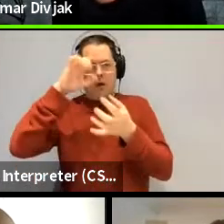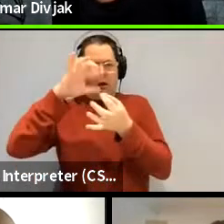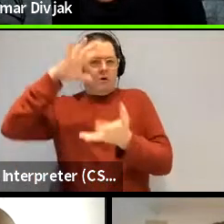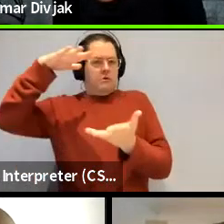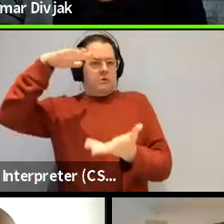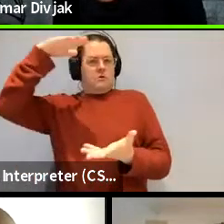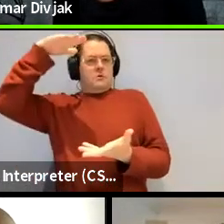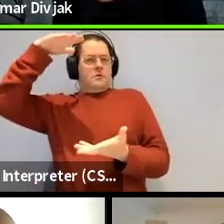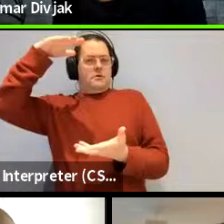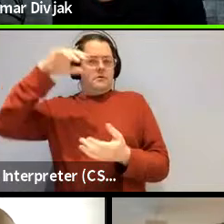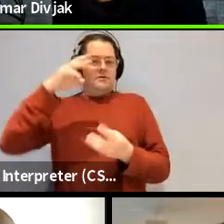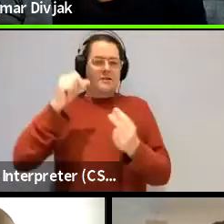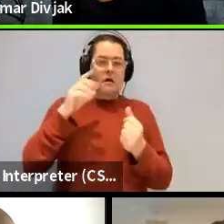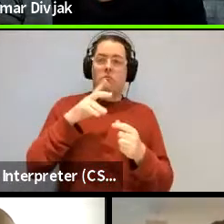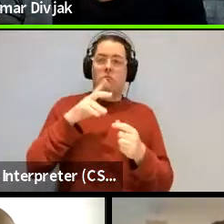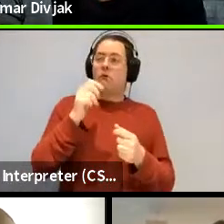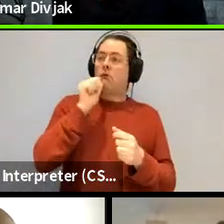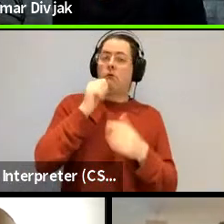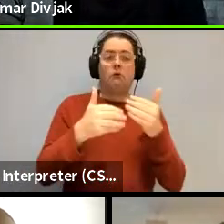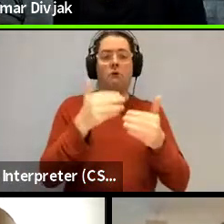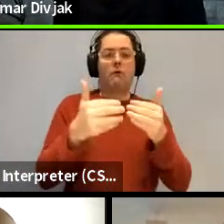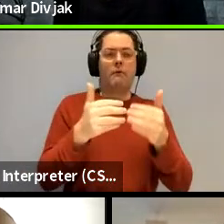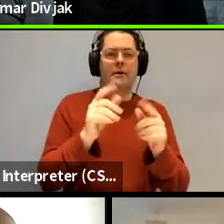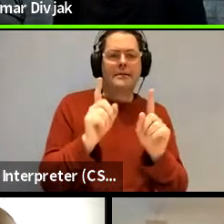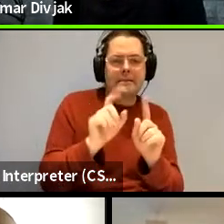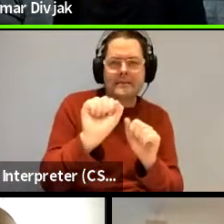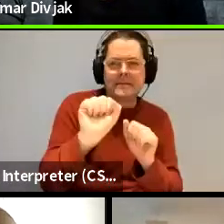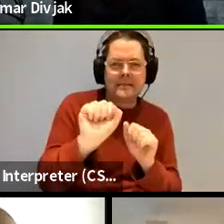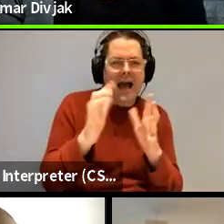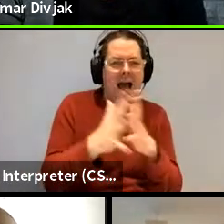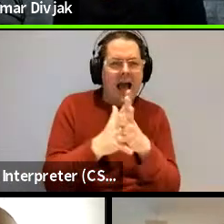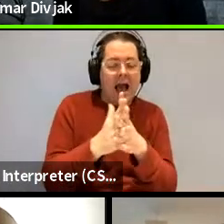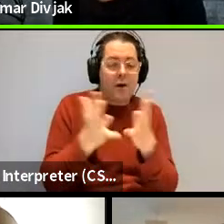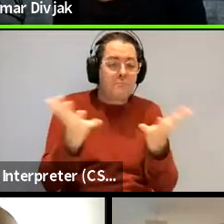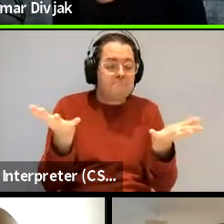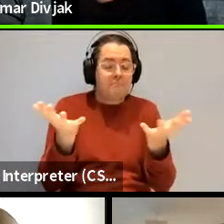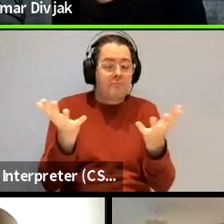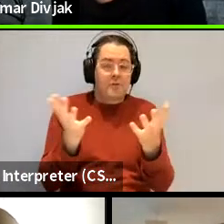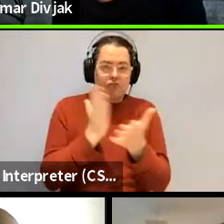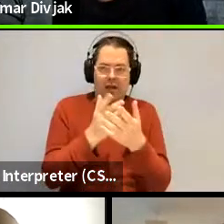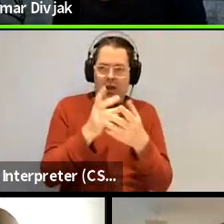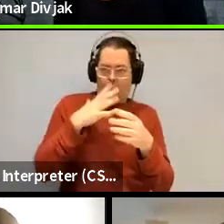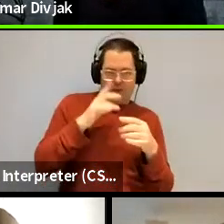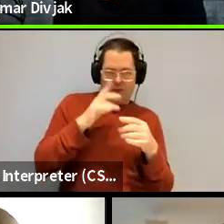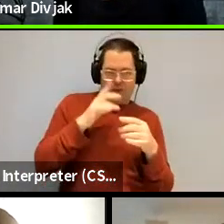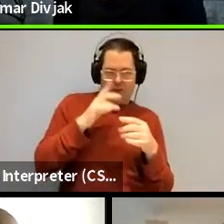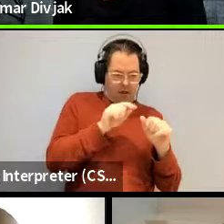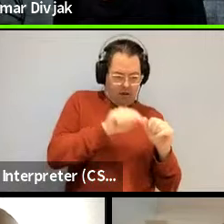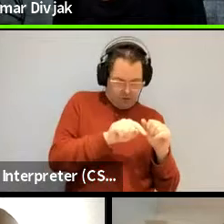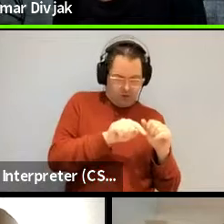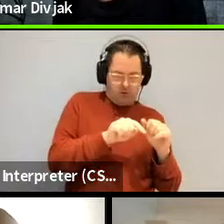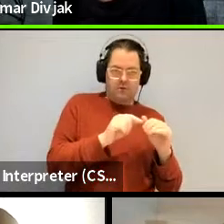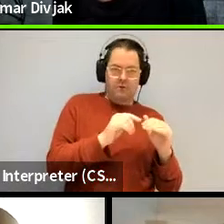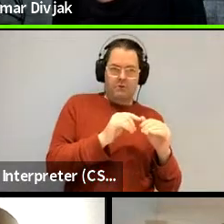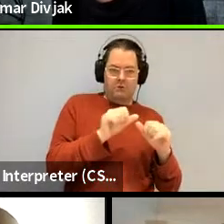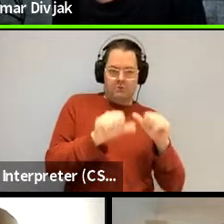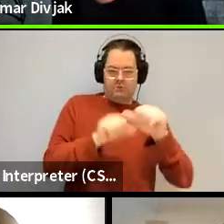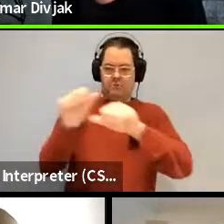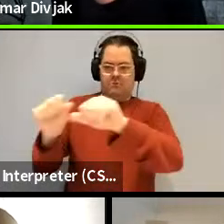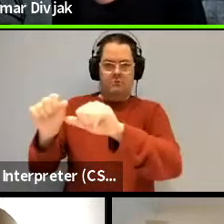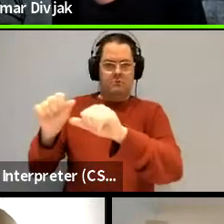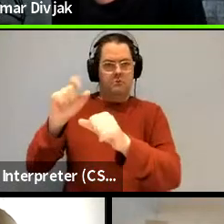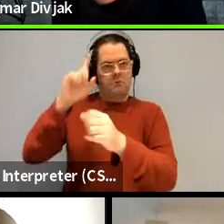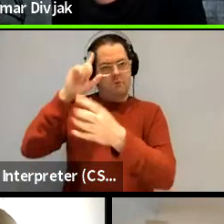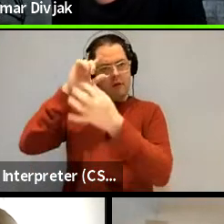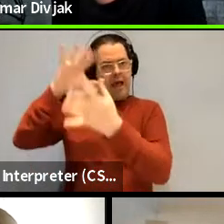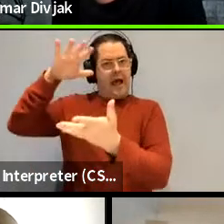abstractions those speakers actually make to to really chart the trajectory from this low level input to to